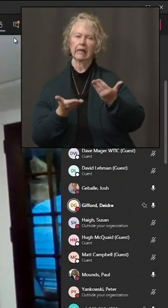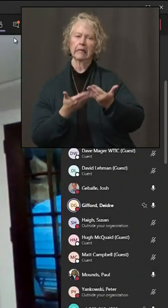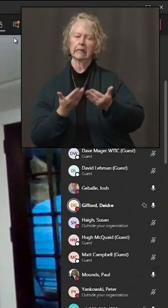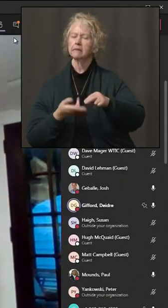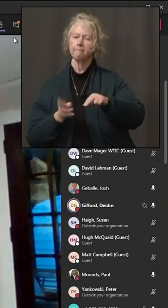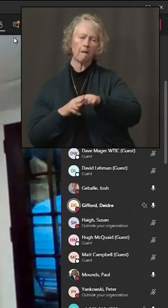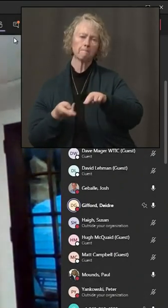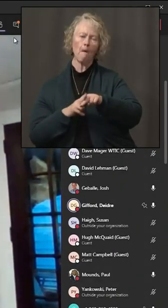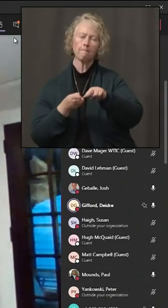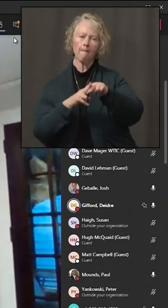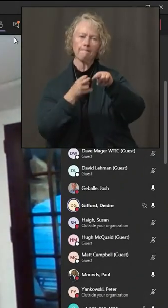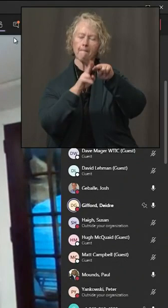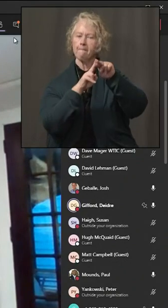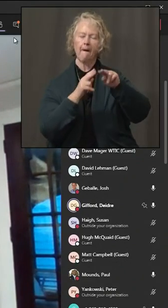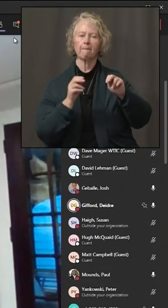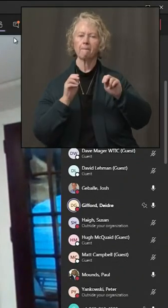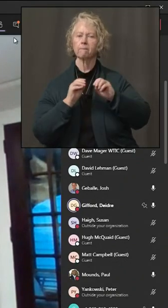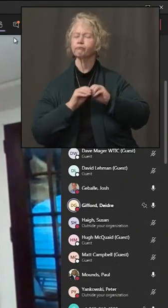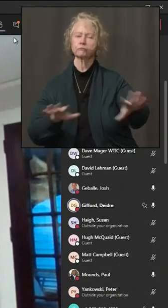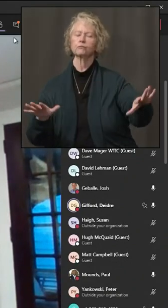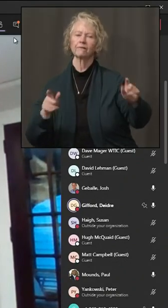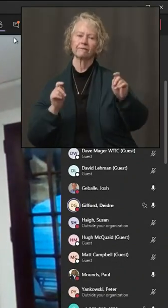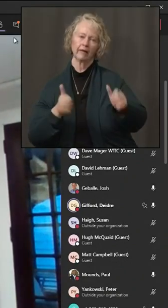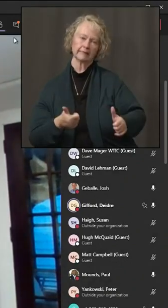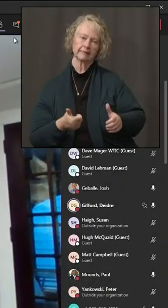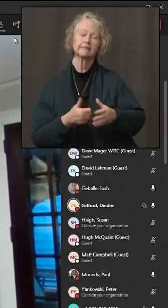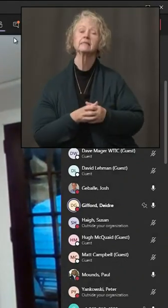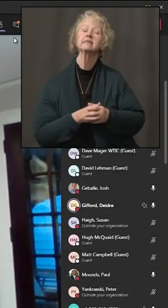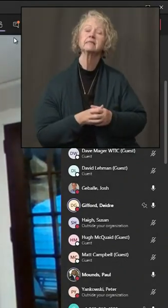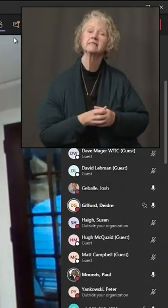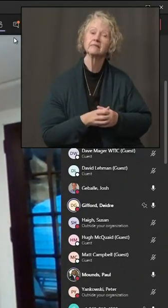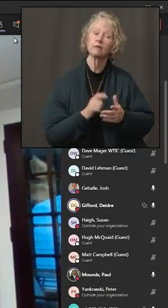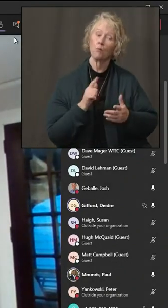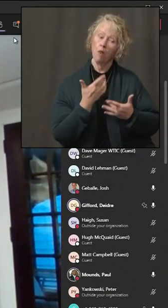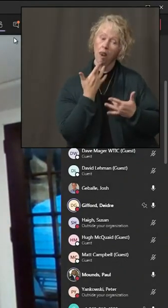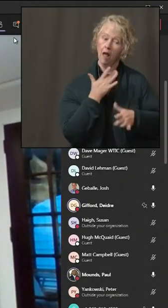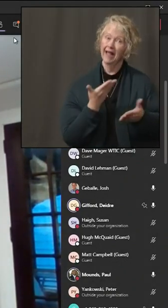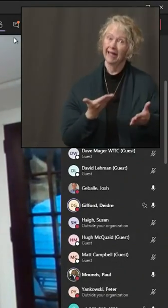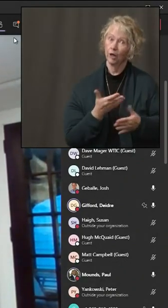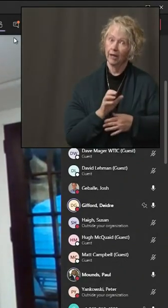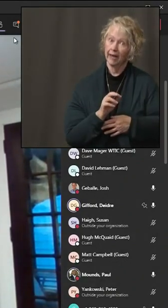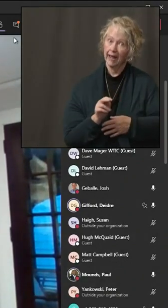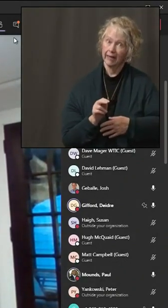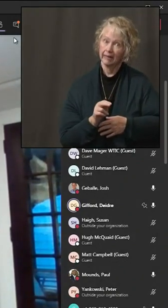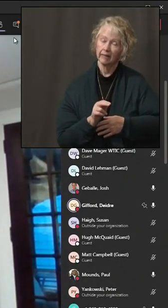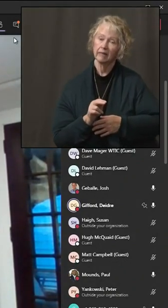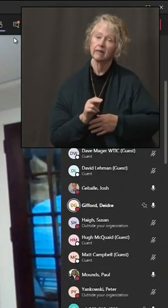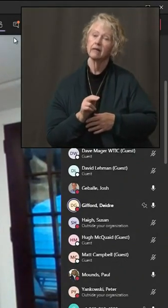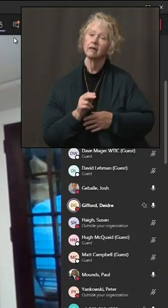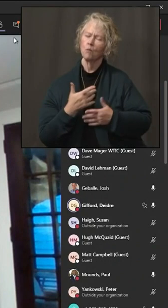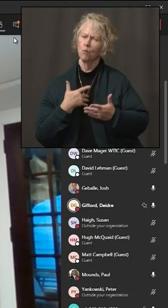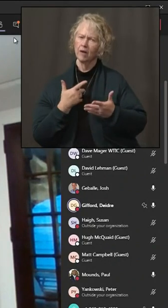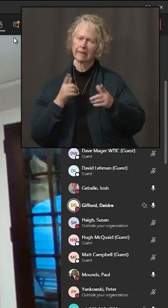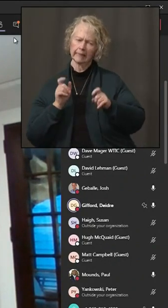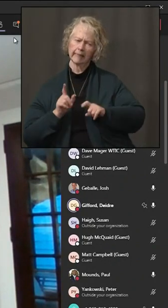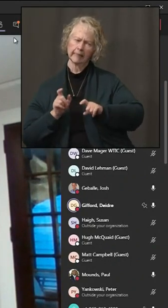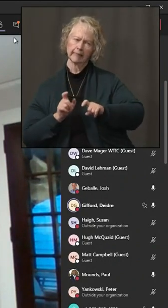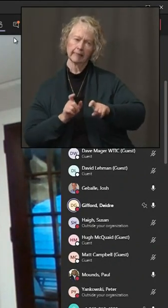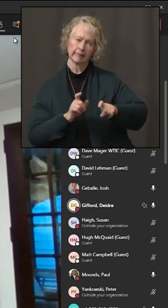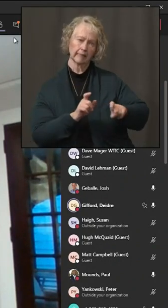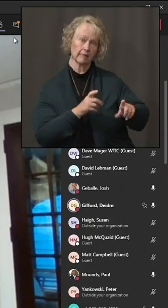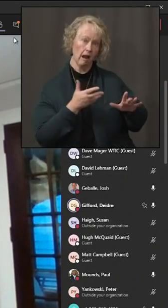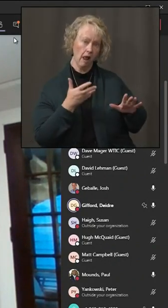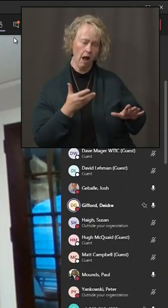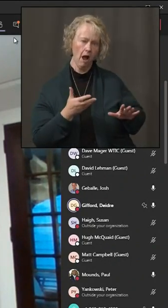that kind of exponential increase in cases. And we're fortunate in Connecticut that we've got a lot of testing going on. So we're actually